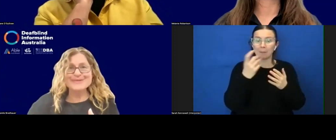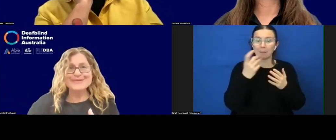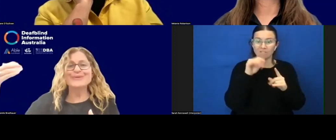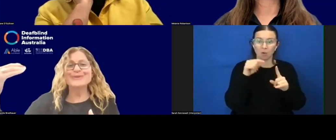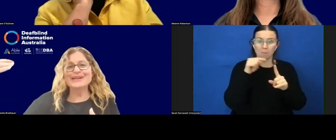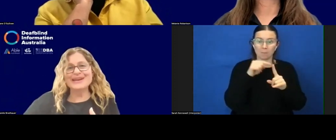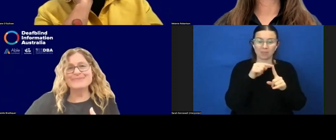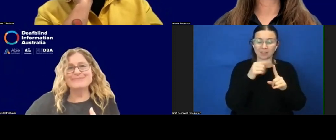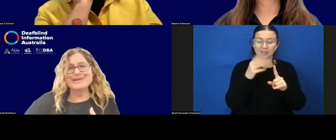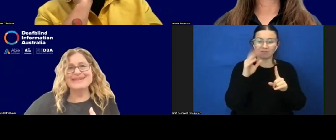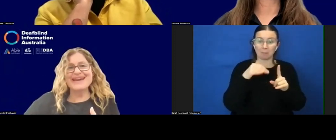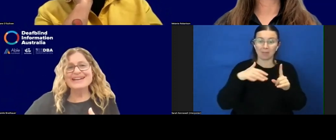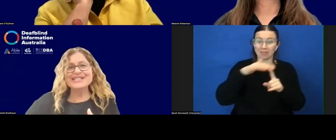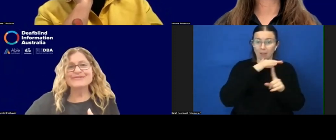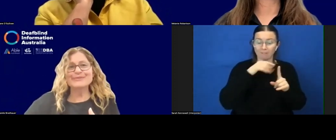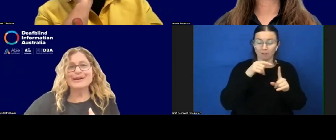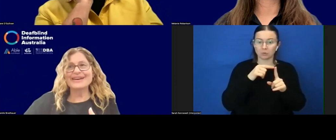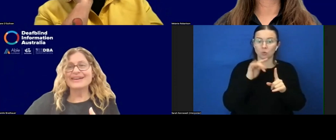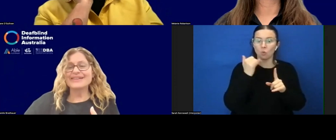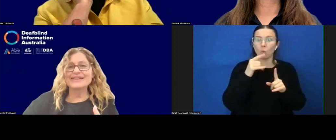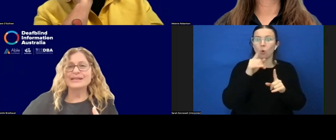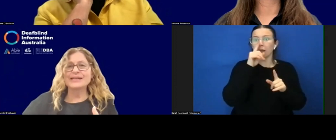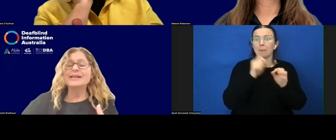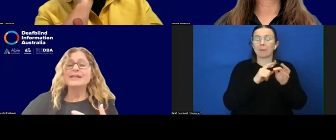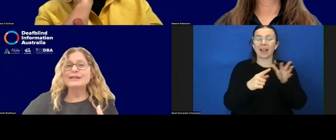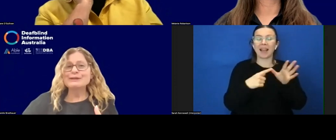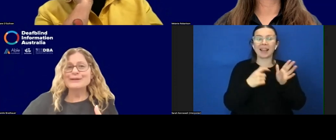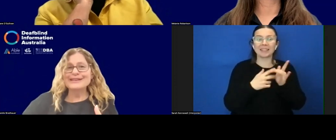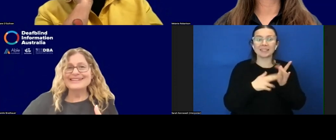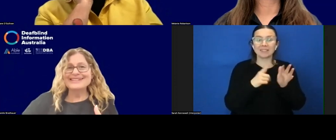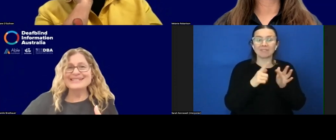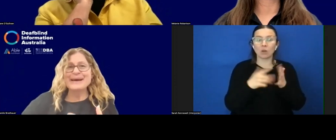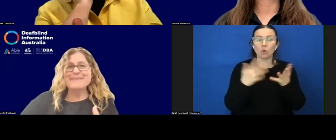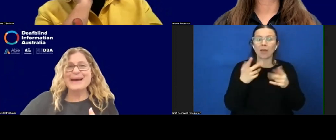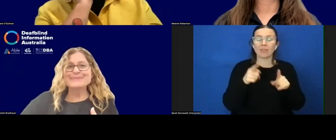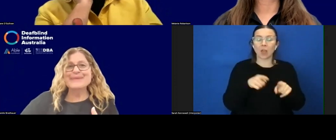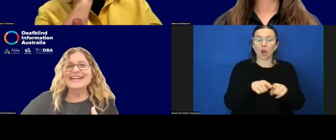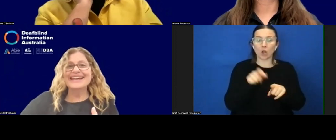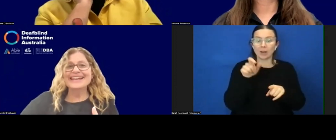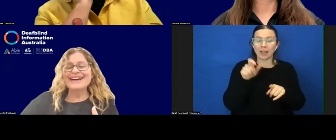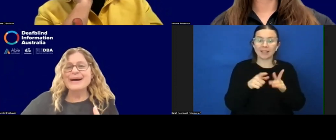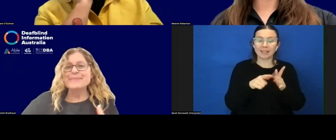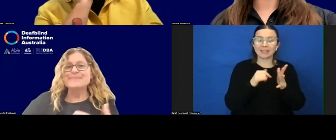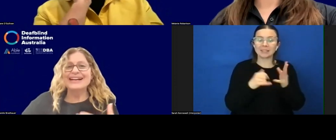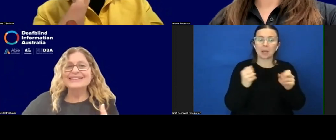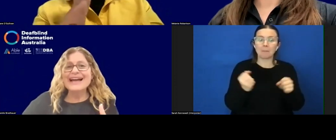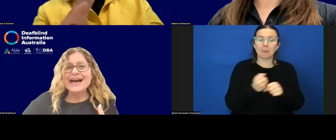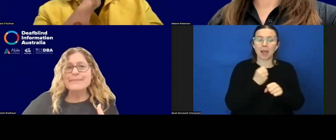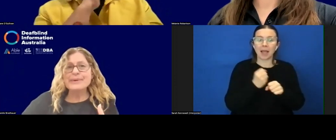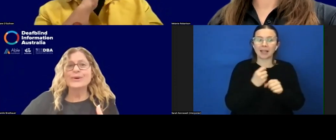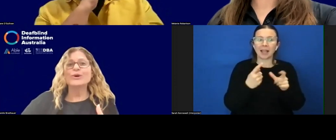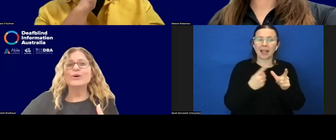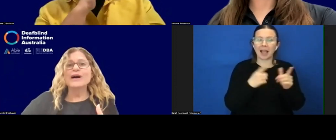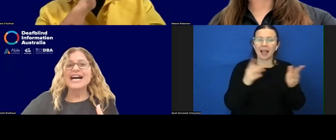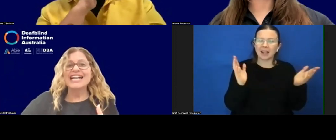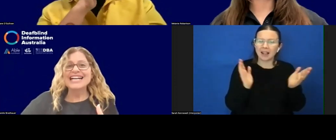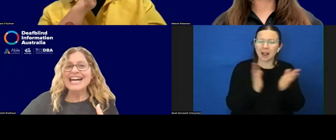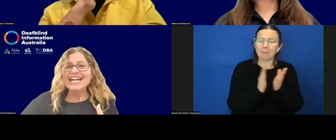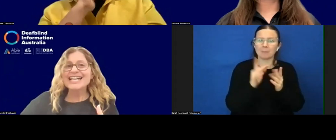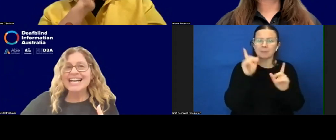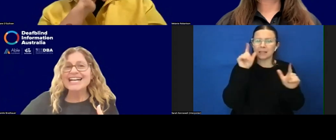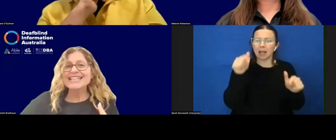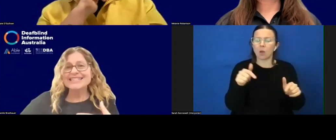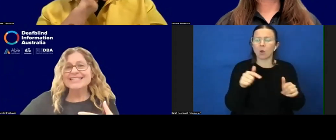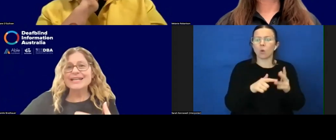environment, or it can be active where the learner is perhaps making a clap or a